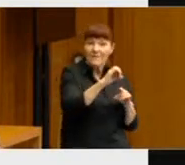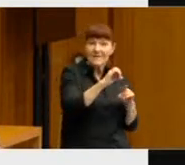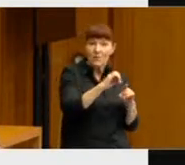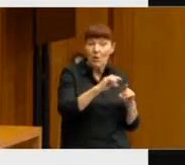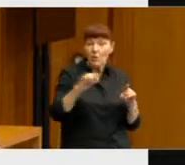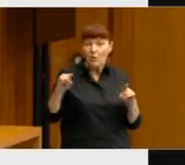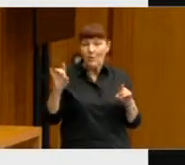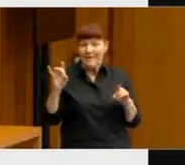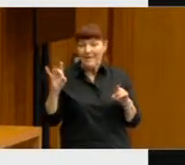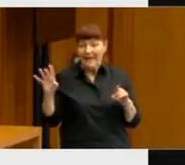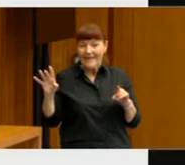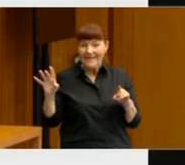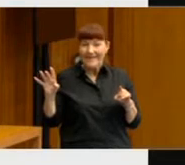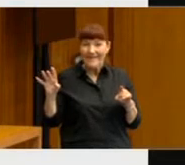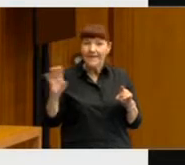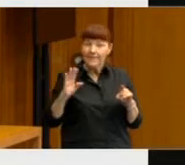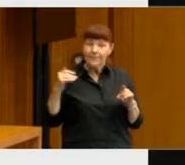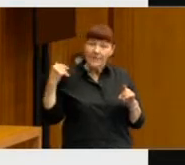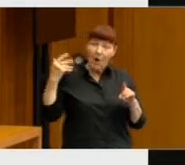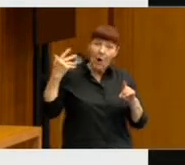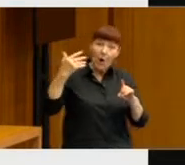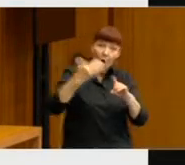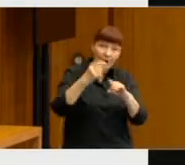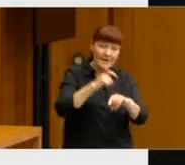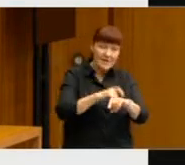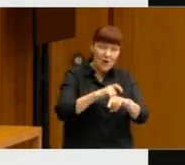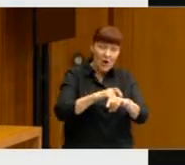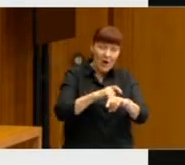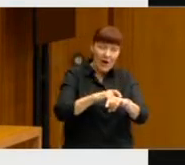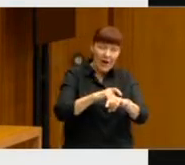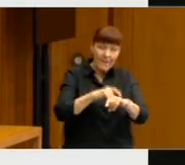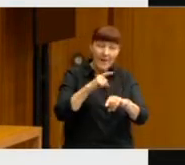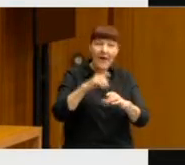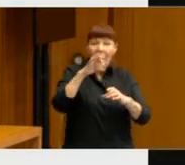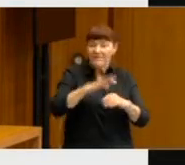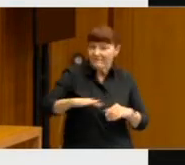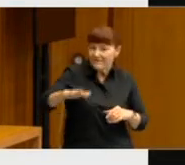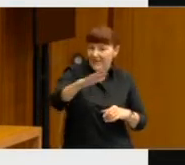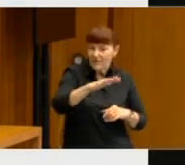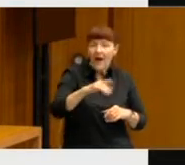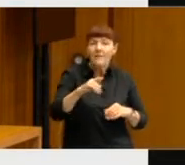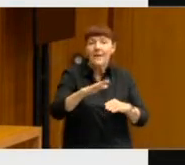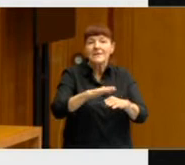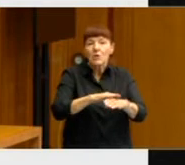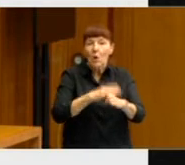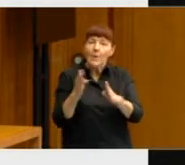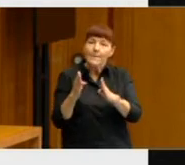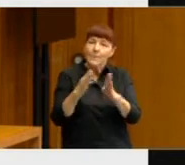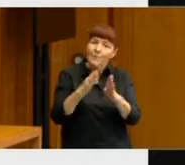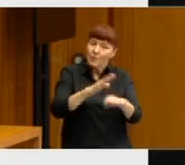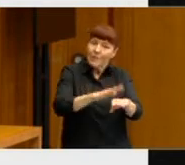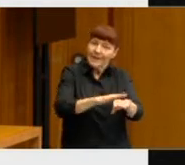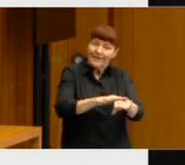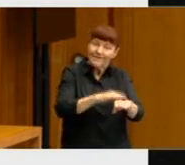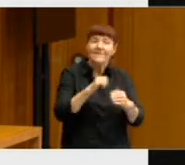And what it shows is that over time, the electorate has been gradually moving to the left. And